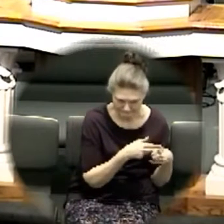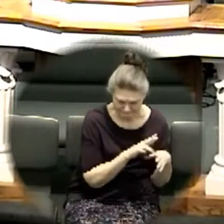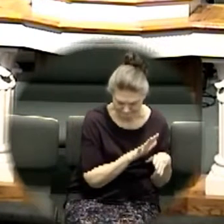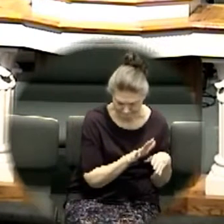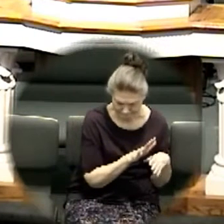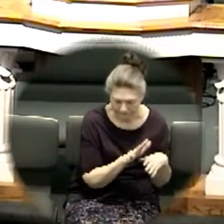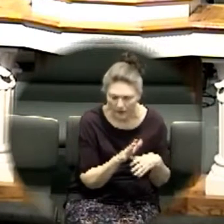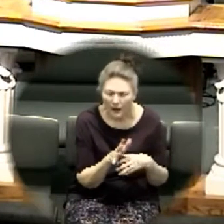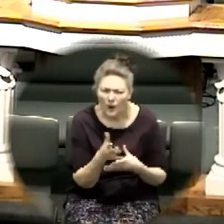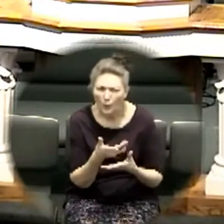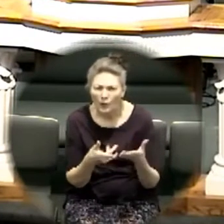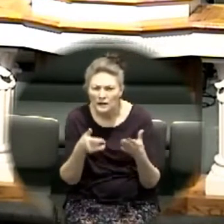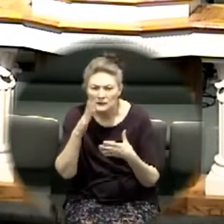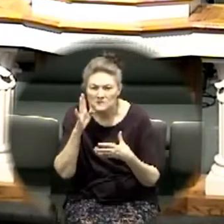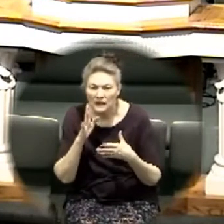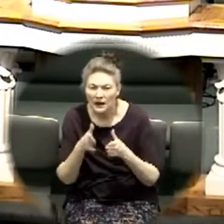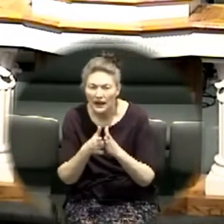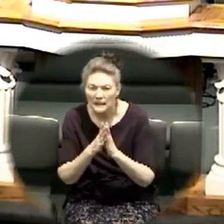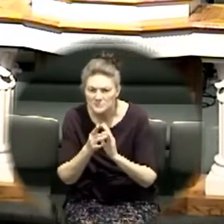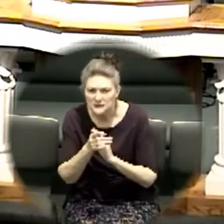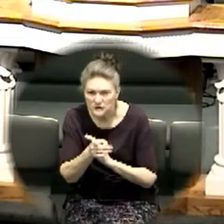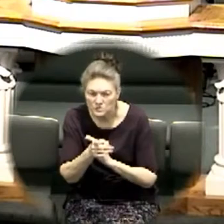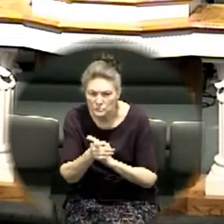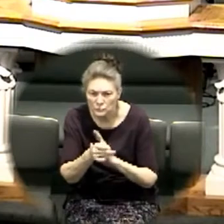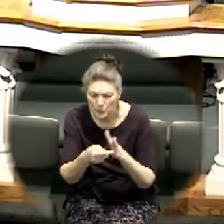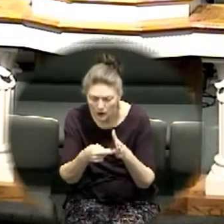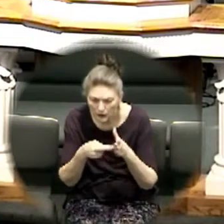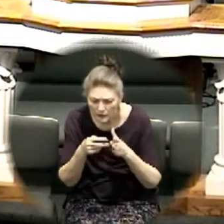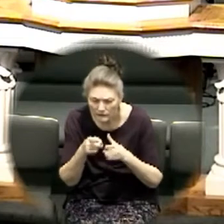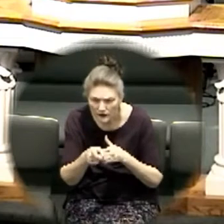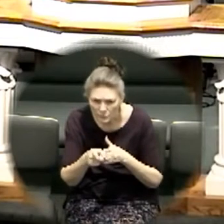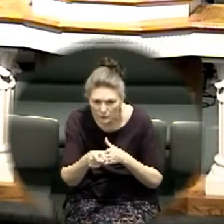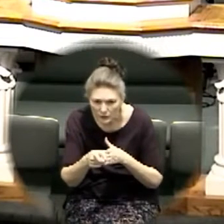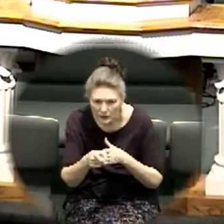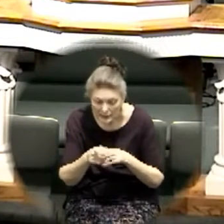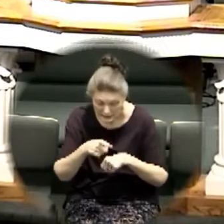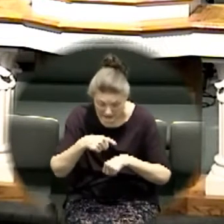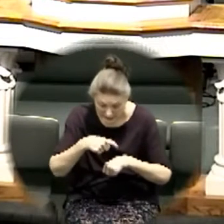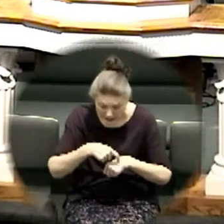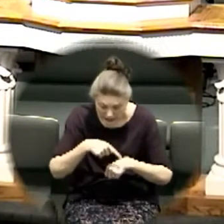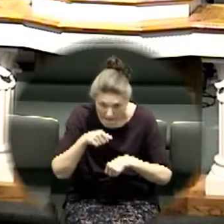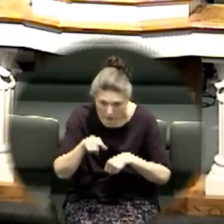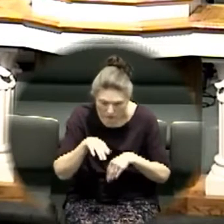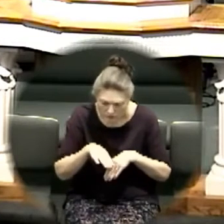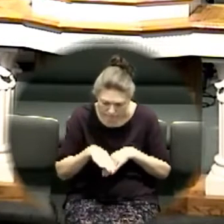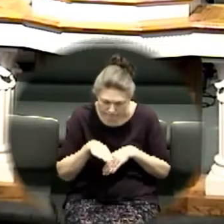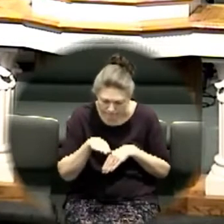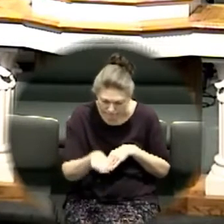what is God asking of you it's time to take a step the next step